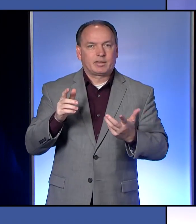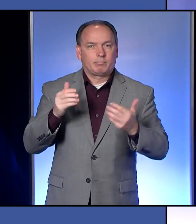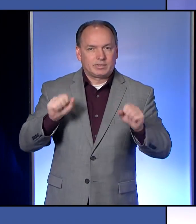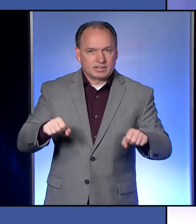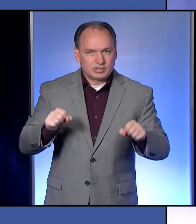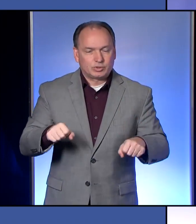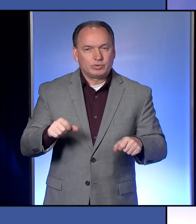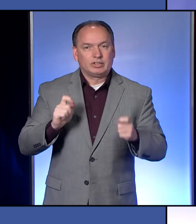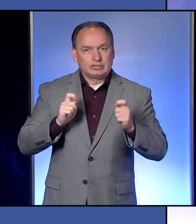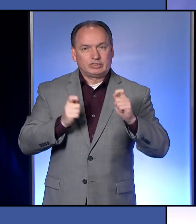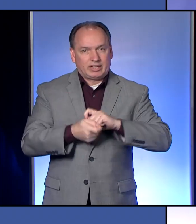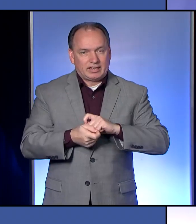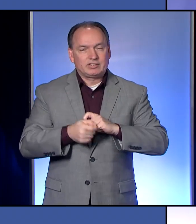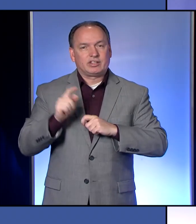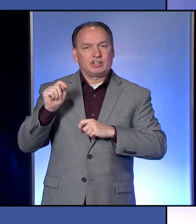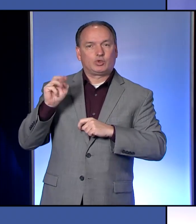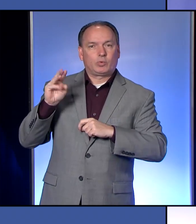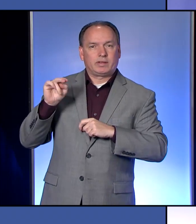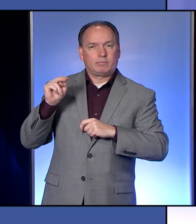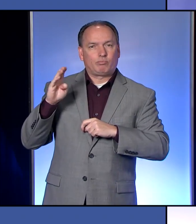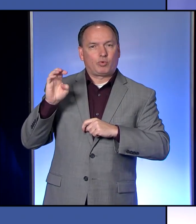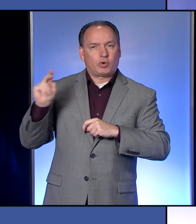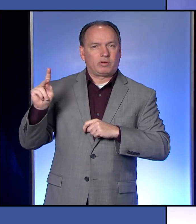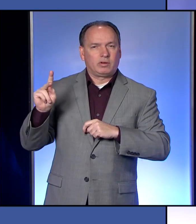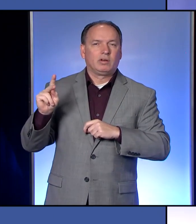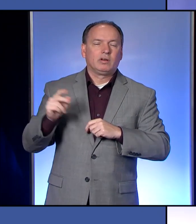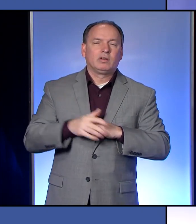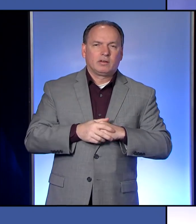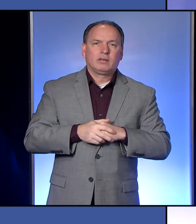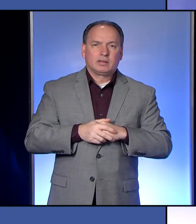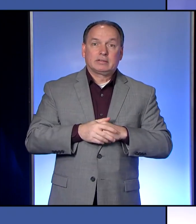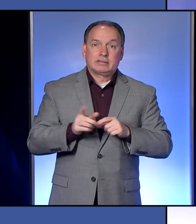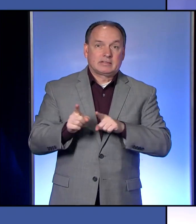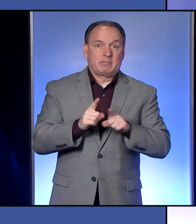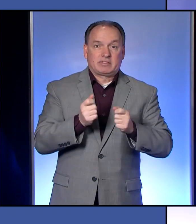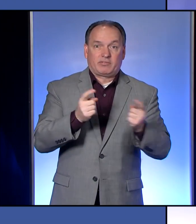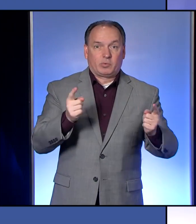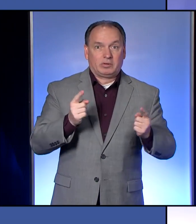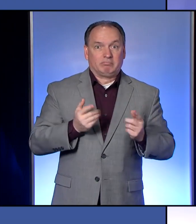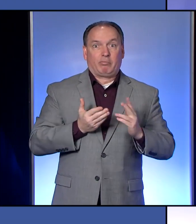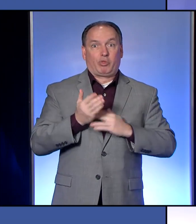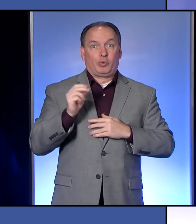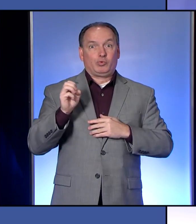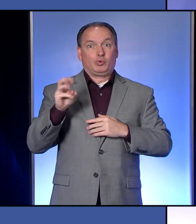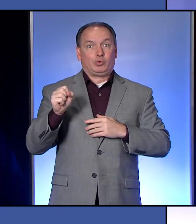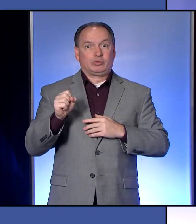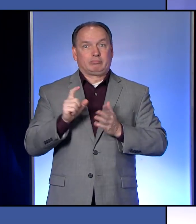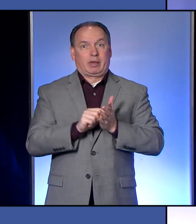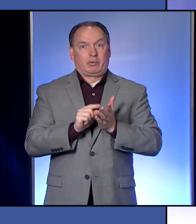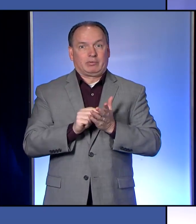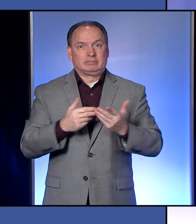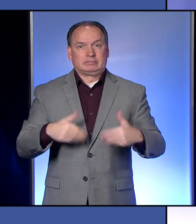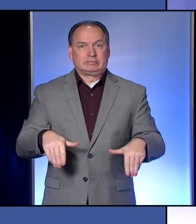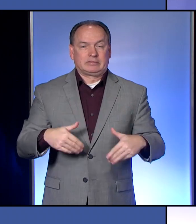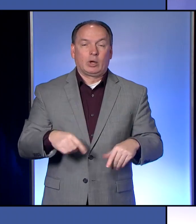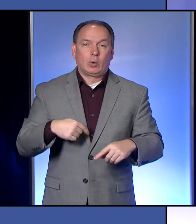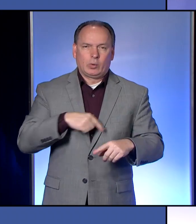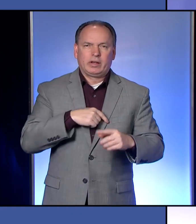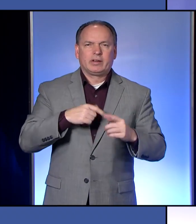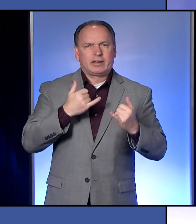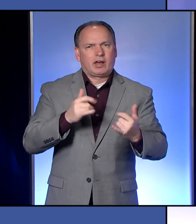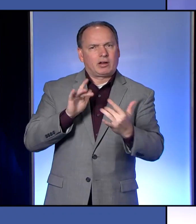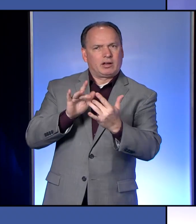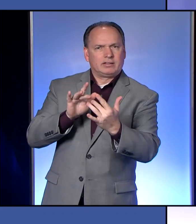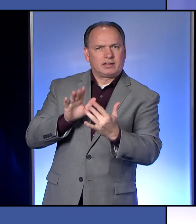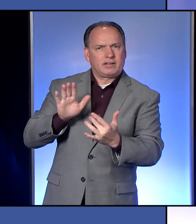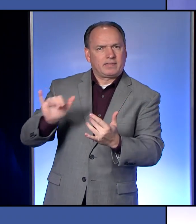potential change at Twinbrook just pretty much the way everyone else did. So we, at this point, are reaching out to the